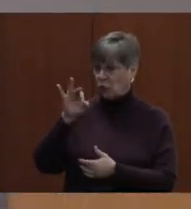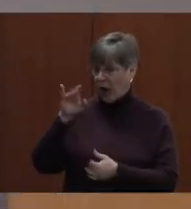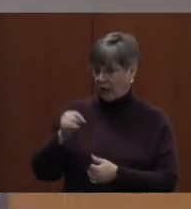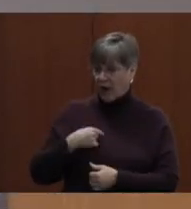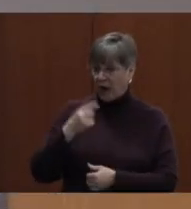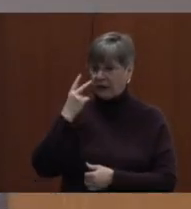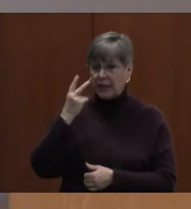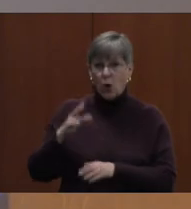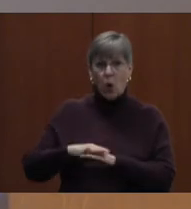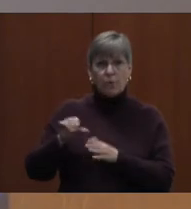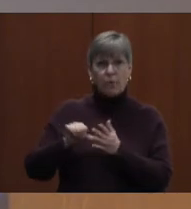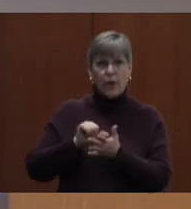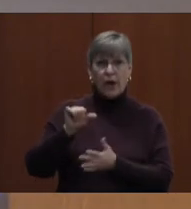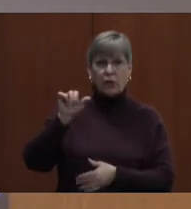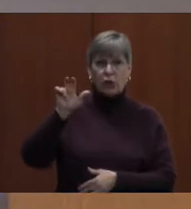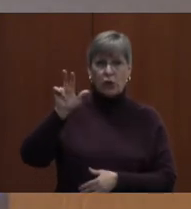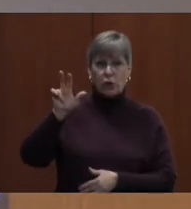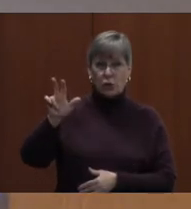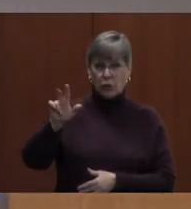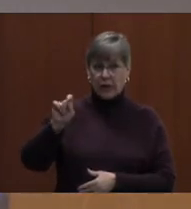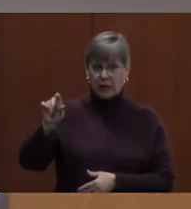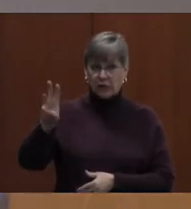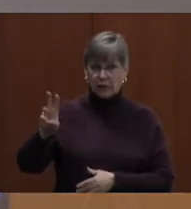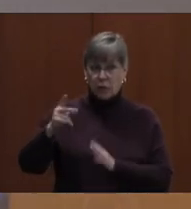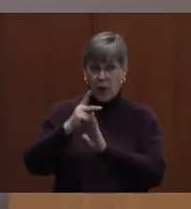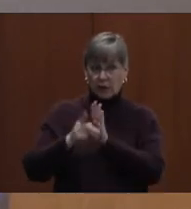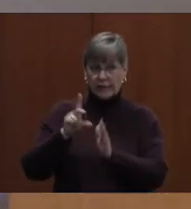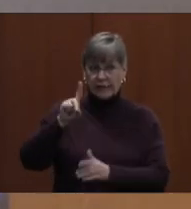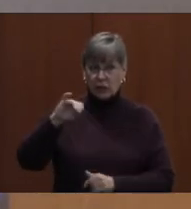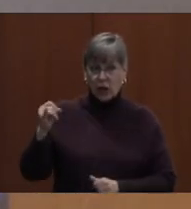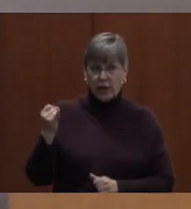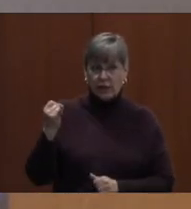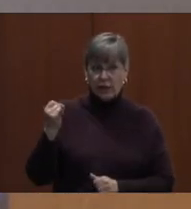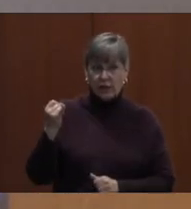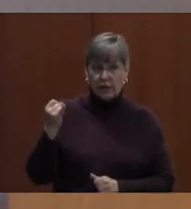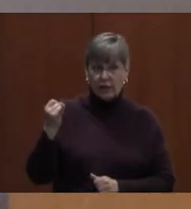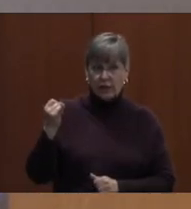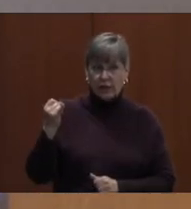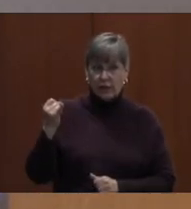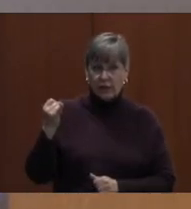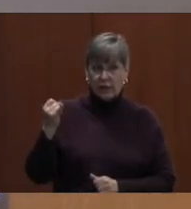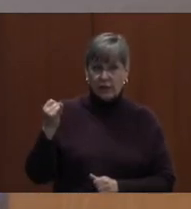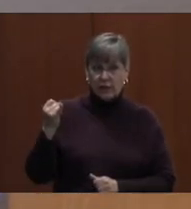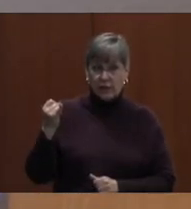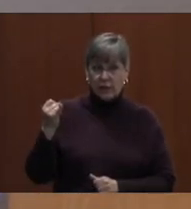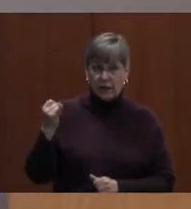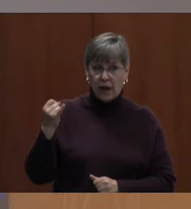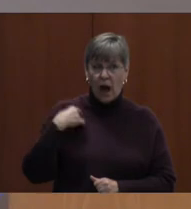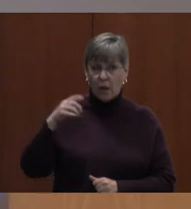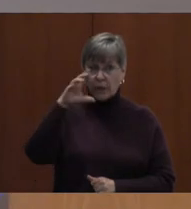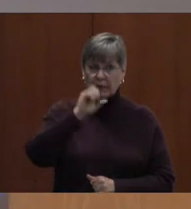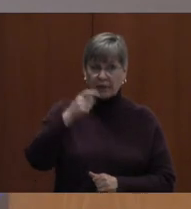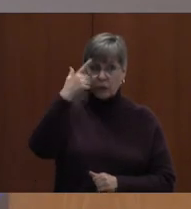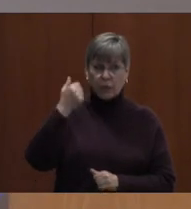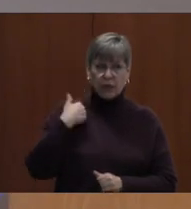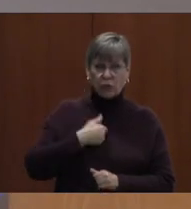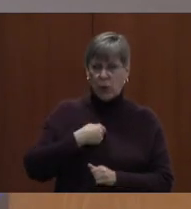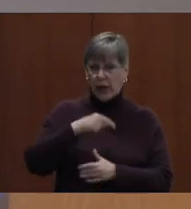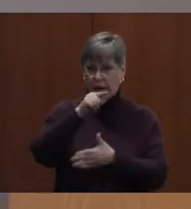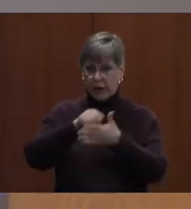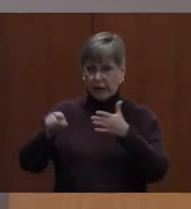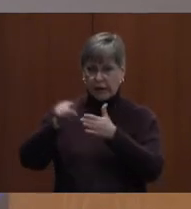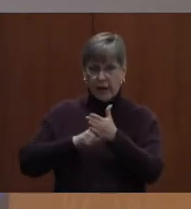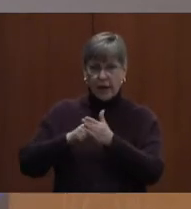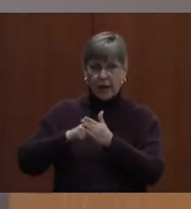see that on page 306 for policy DJ, under section four there, we, I'm guessing it's just because we struck out